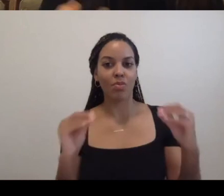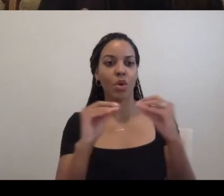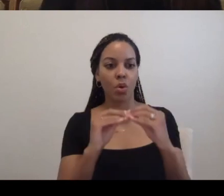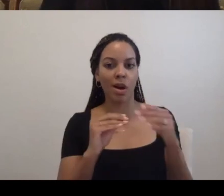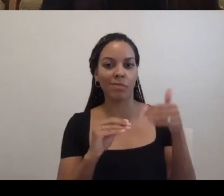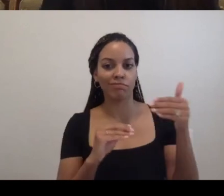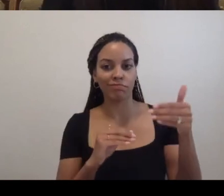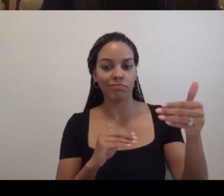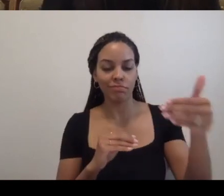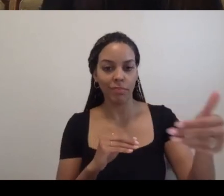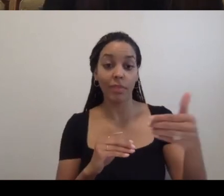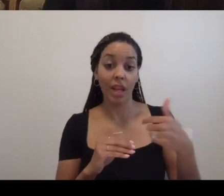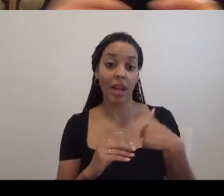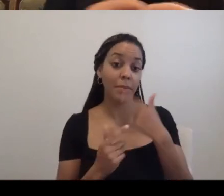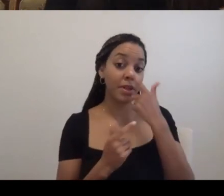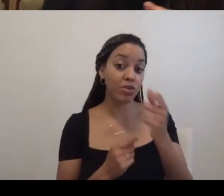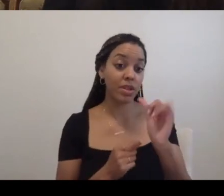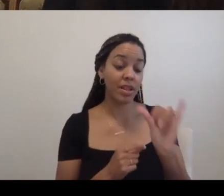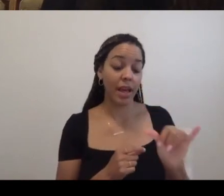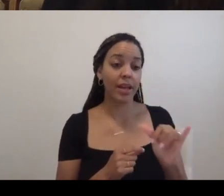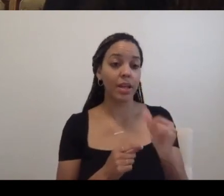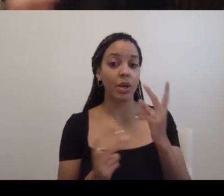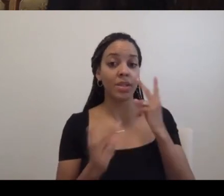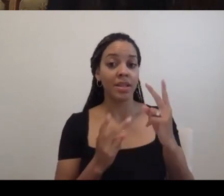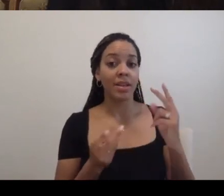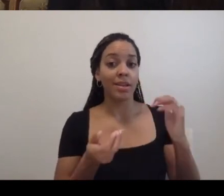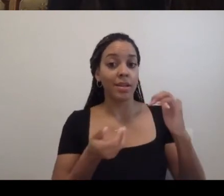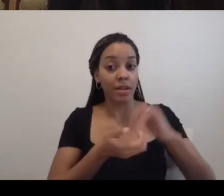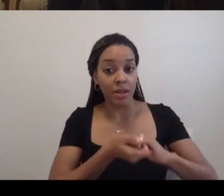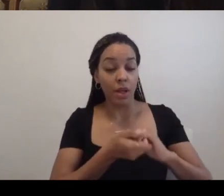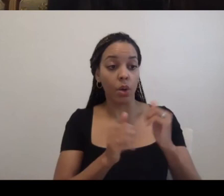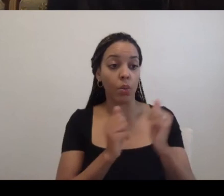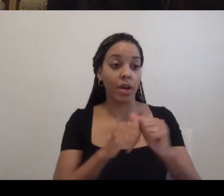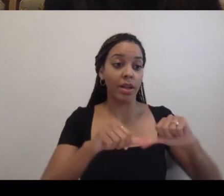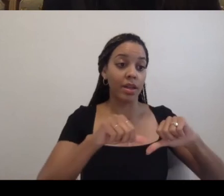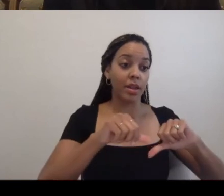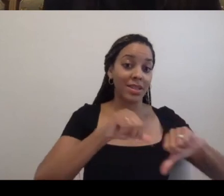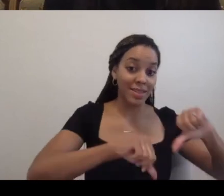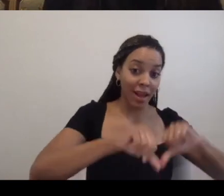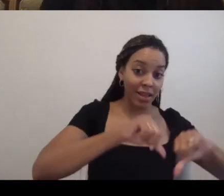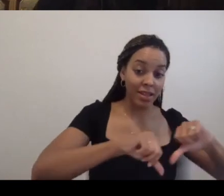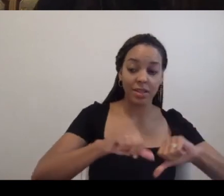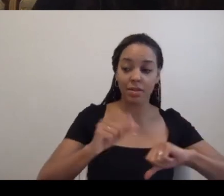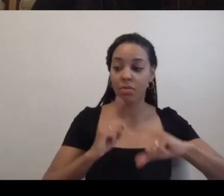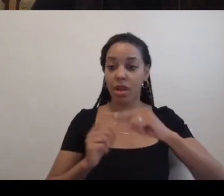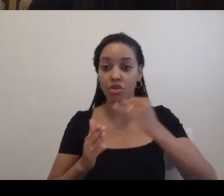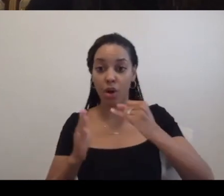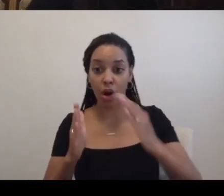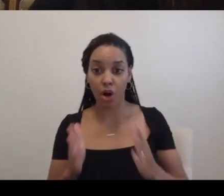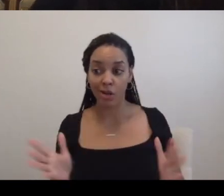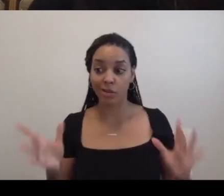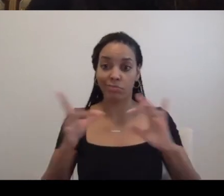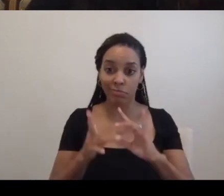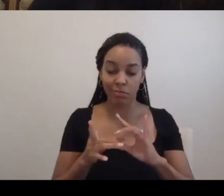which is something that I very interested in, uh, collaborations between, between science, scientifics and artists. And there are many